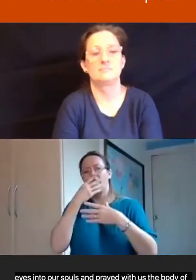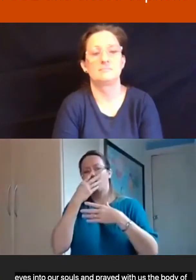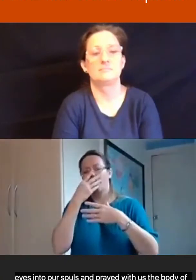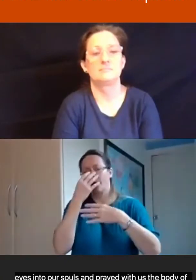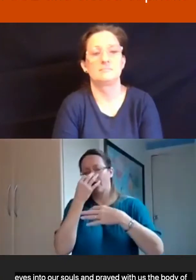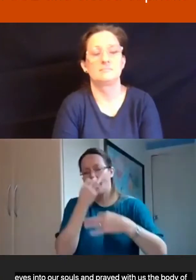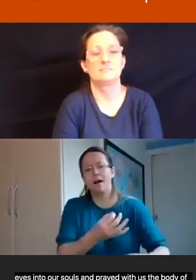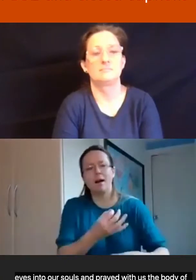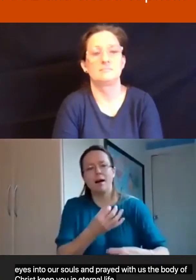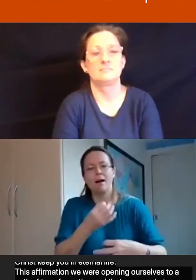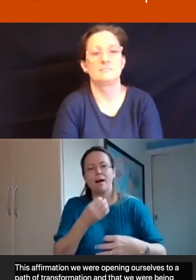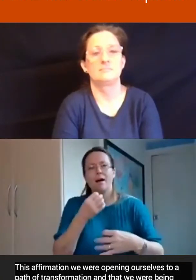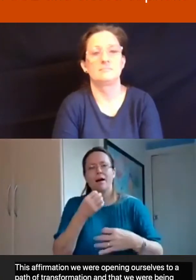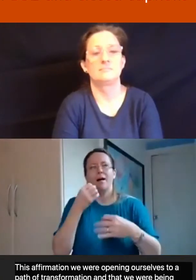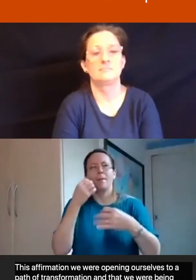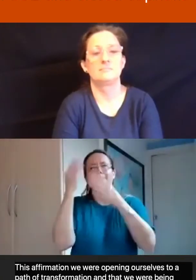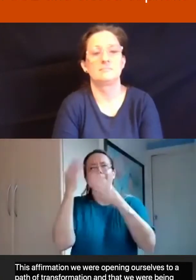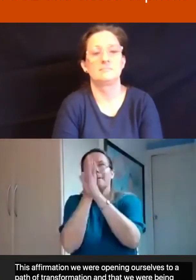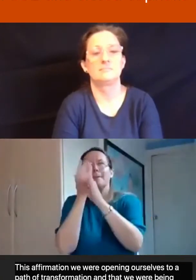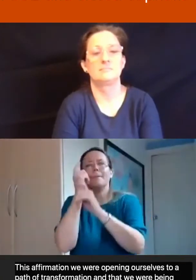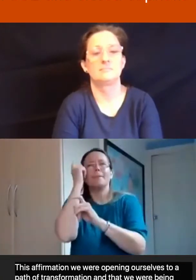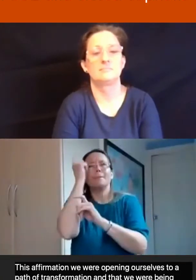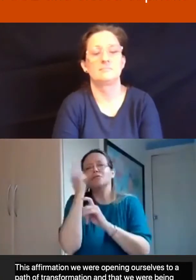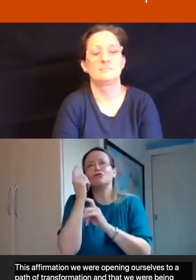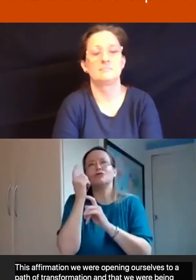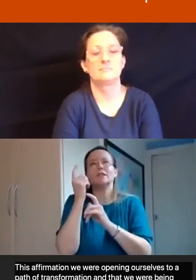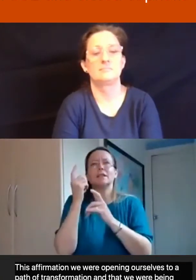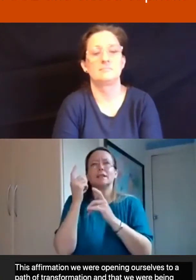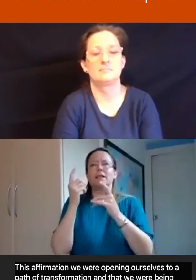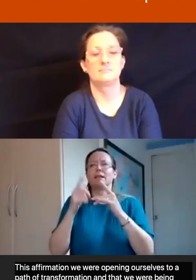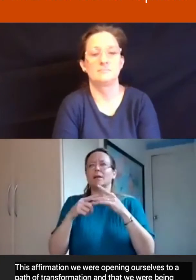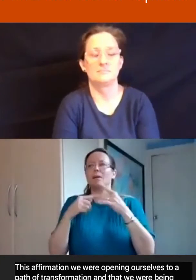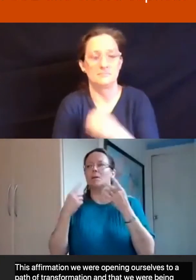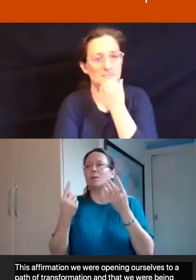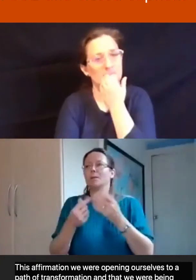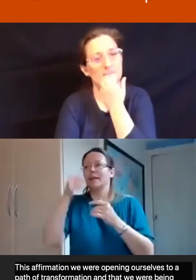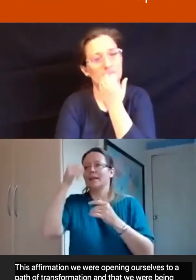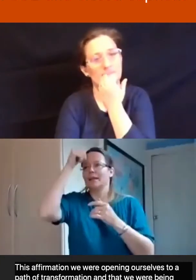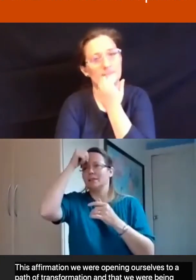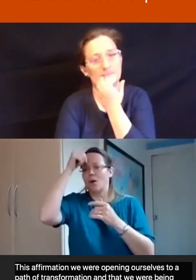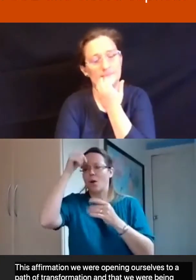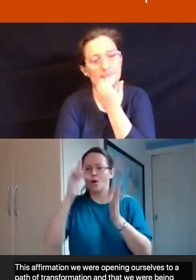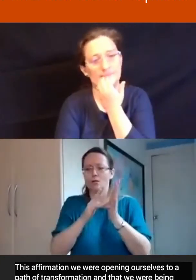belonging to the marked rising body of Christ.